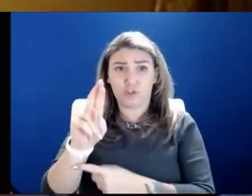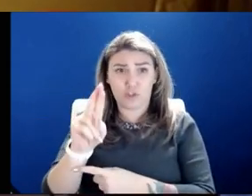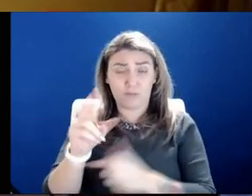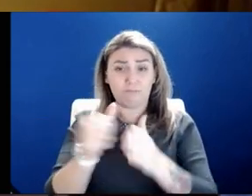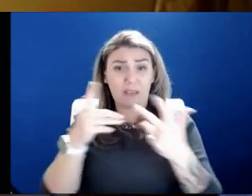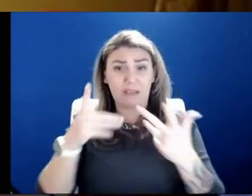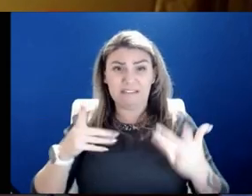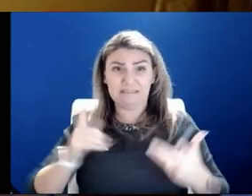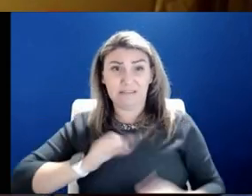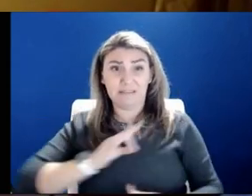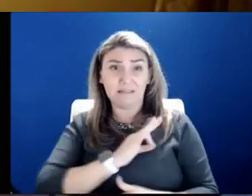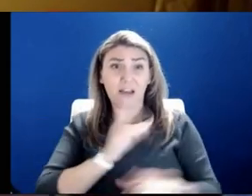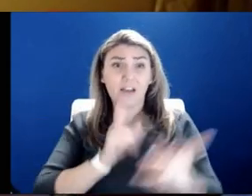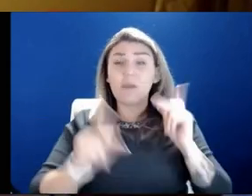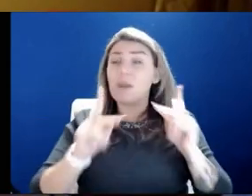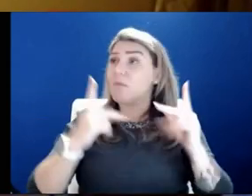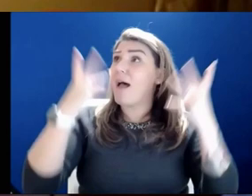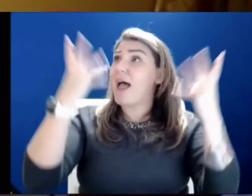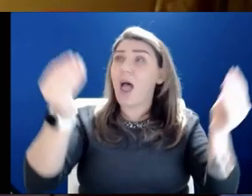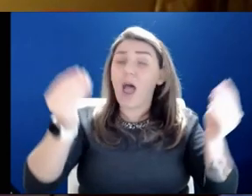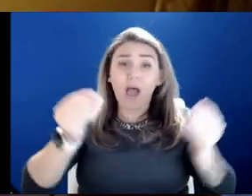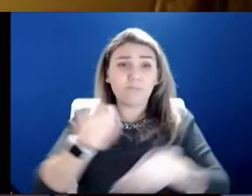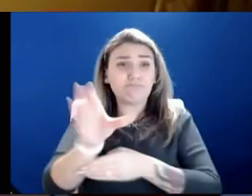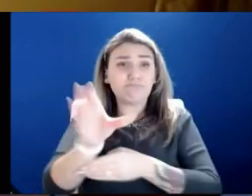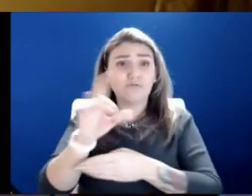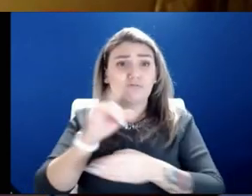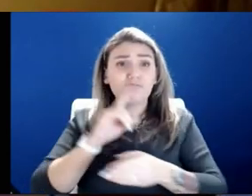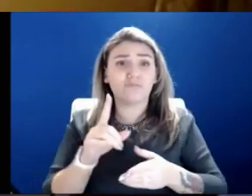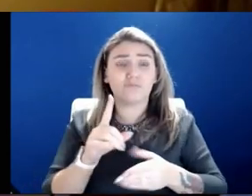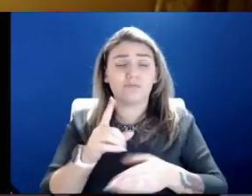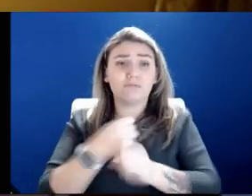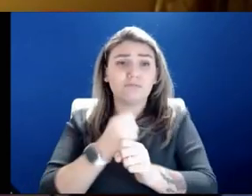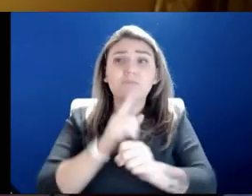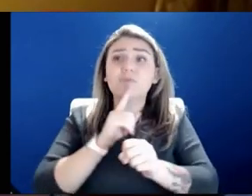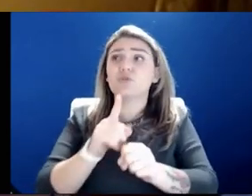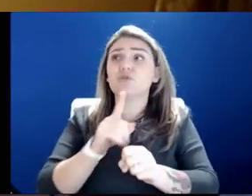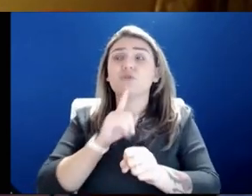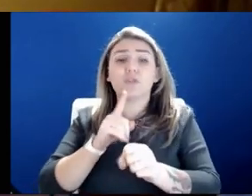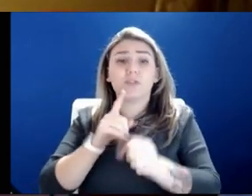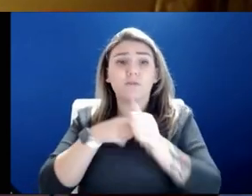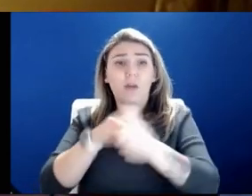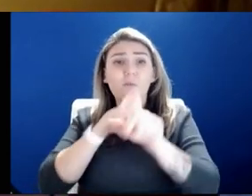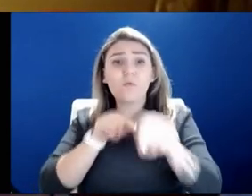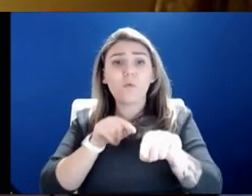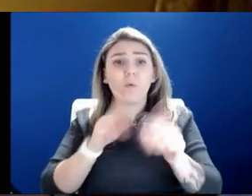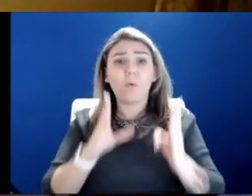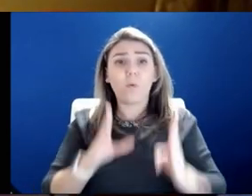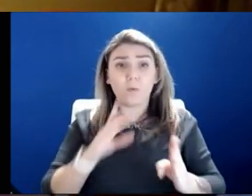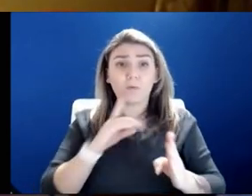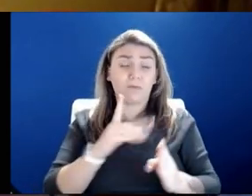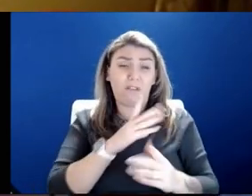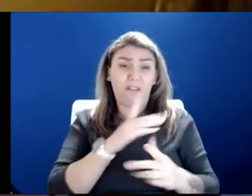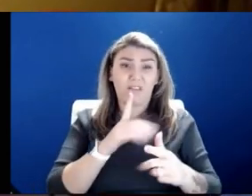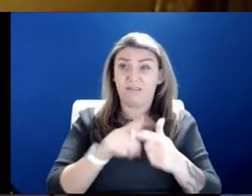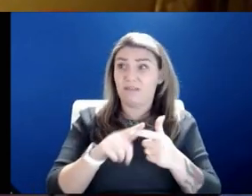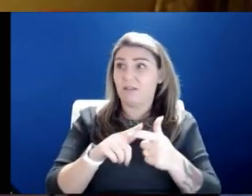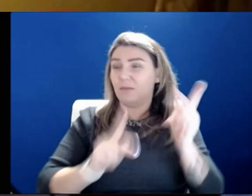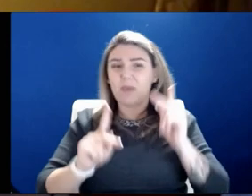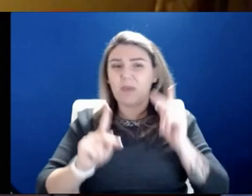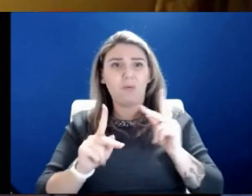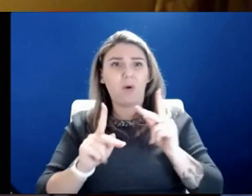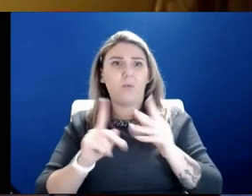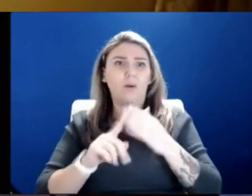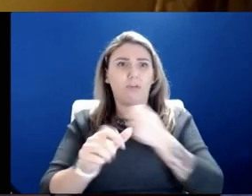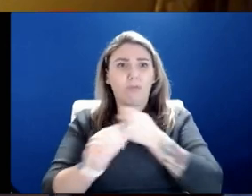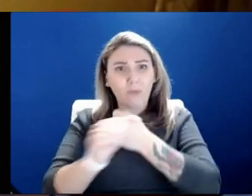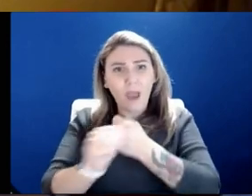out making sure that they were enforcing the order, had to, um, deal with folks that sometimes were threatening. It was a, you know, the type of situation that